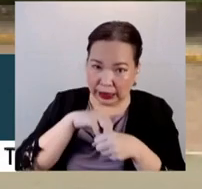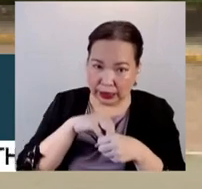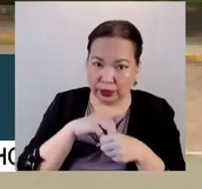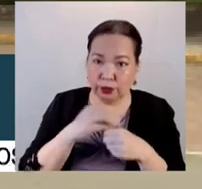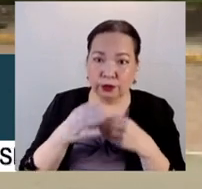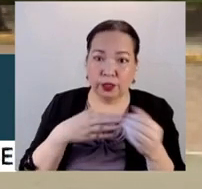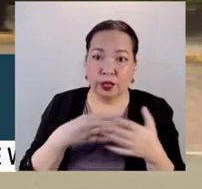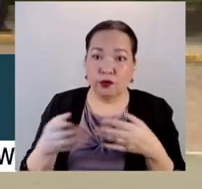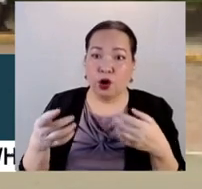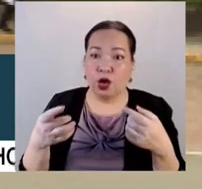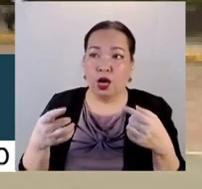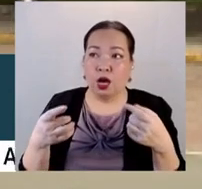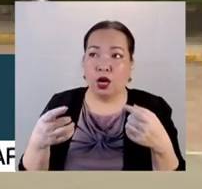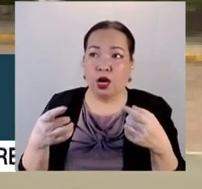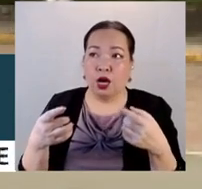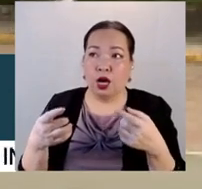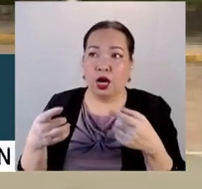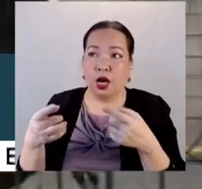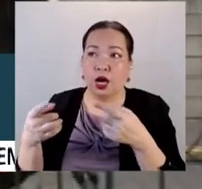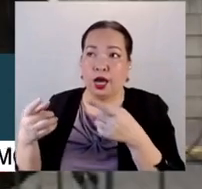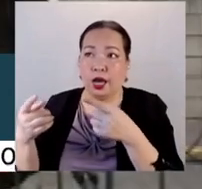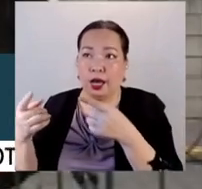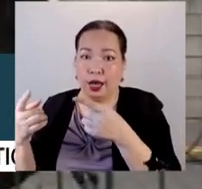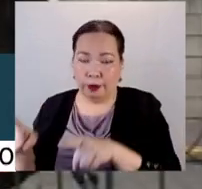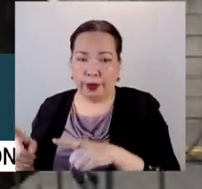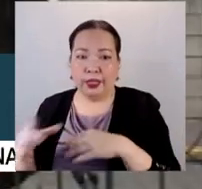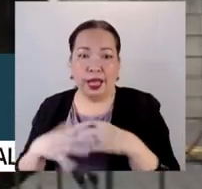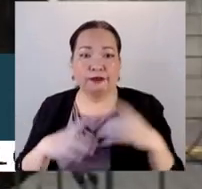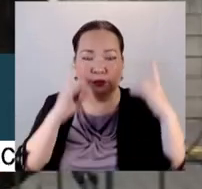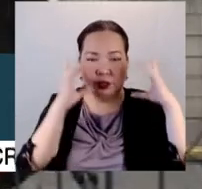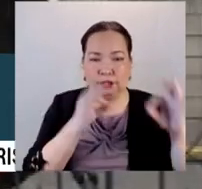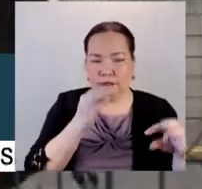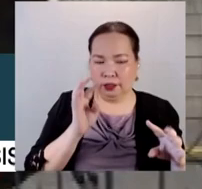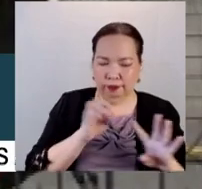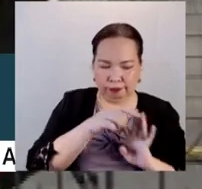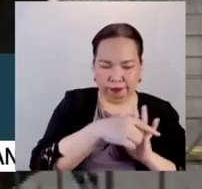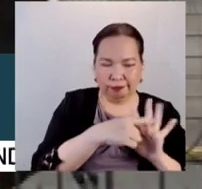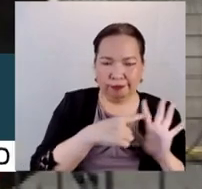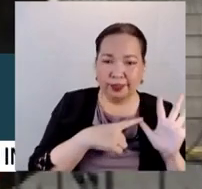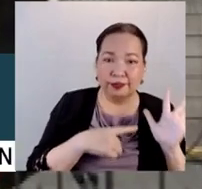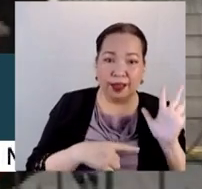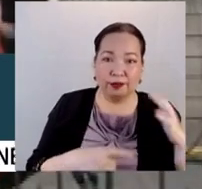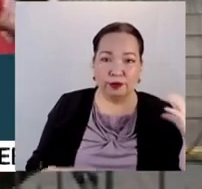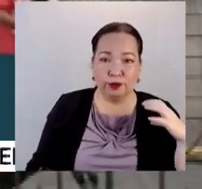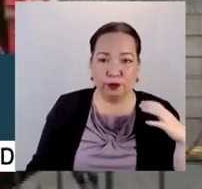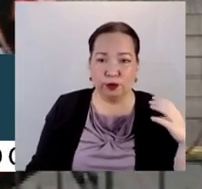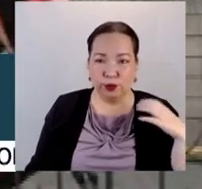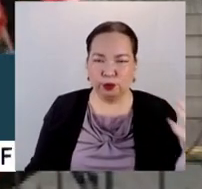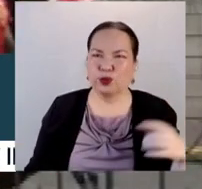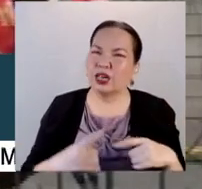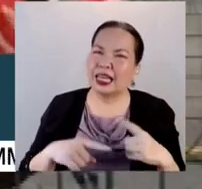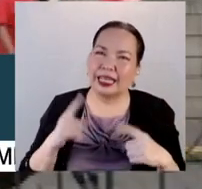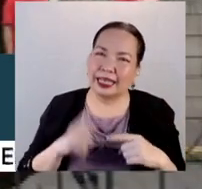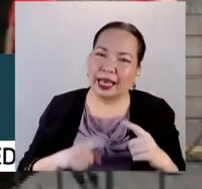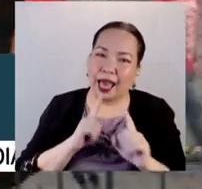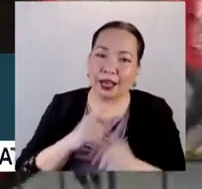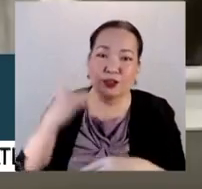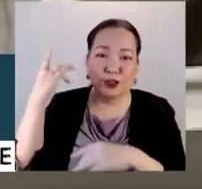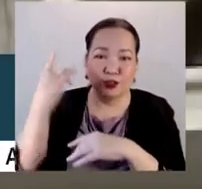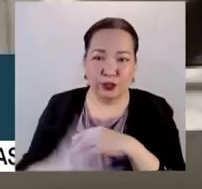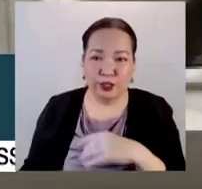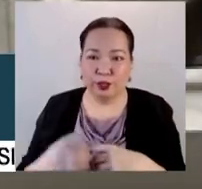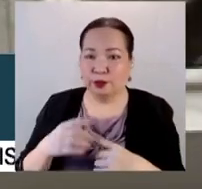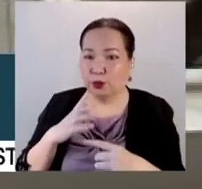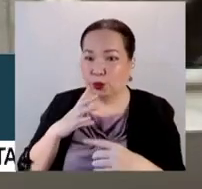after the decision is promulgated. So at this point, ma'am, I do not want to preempt that by answering your question simply because